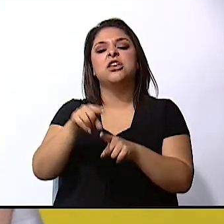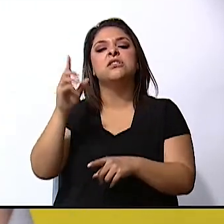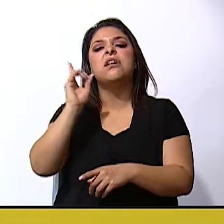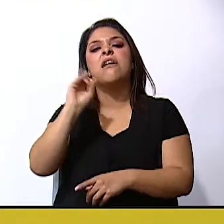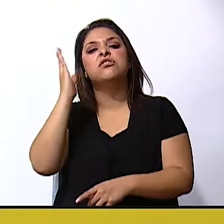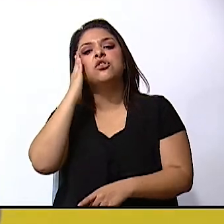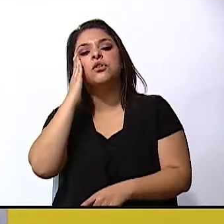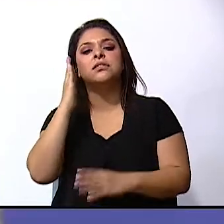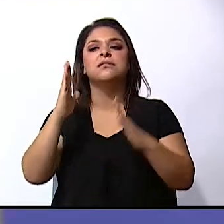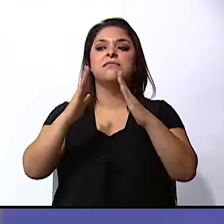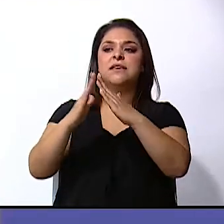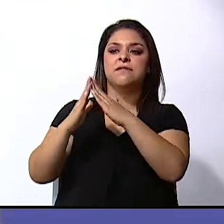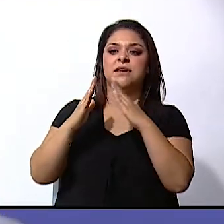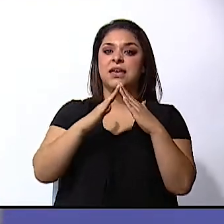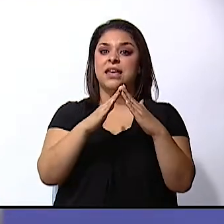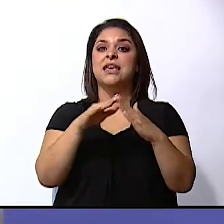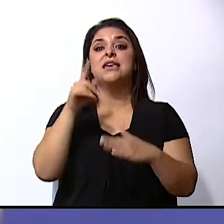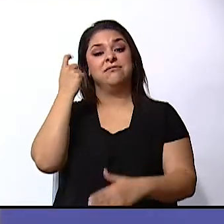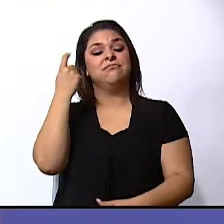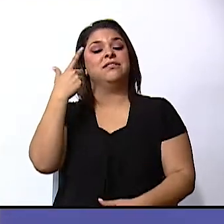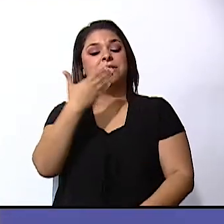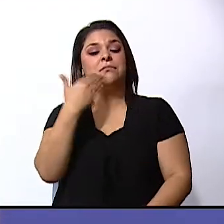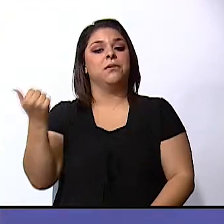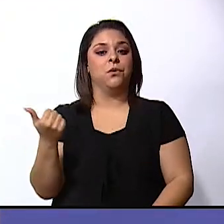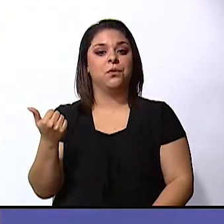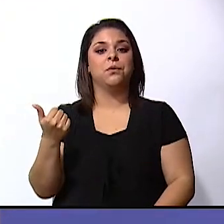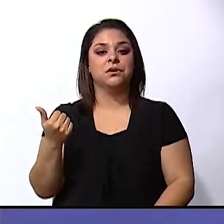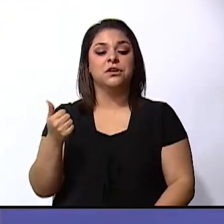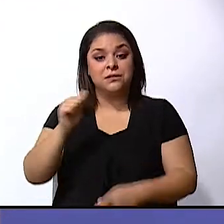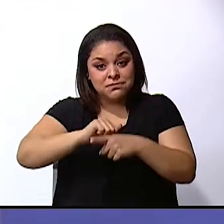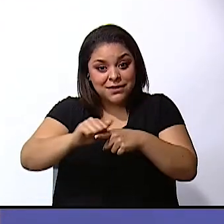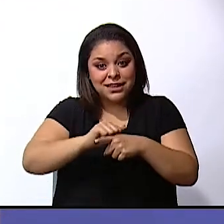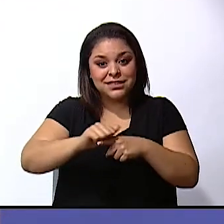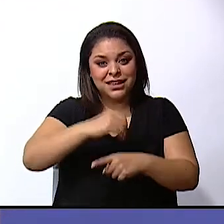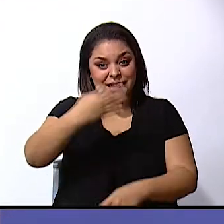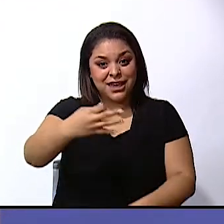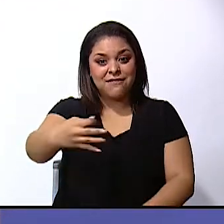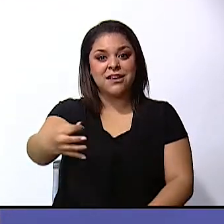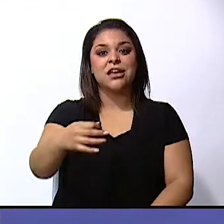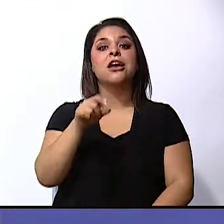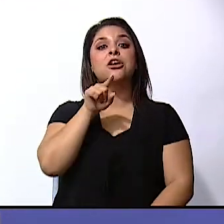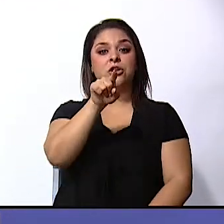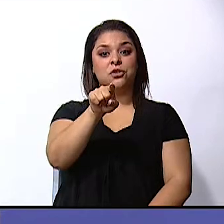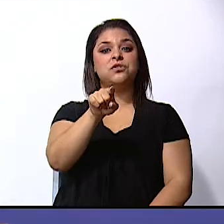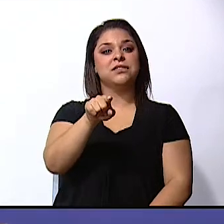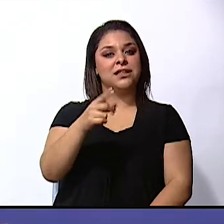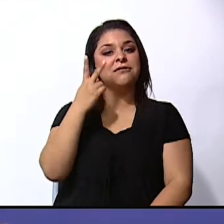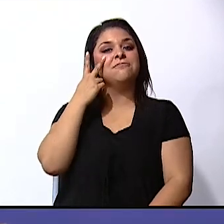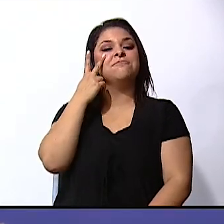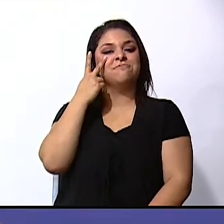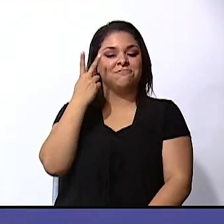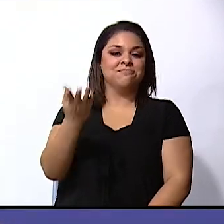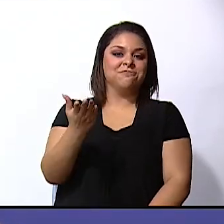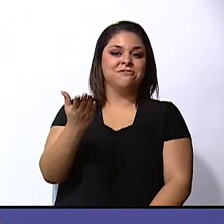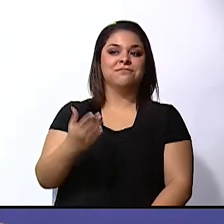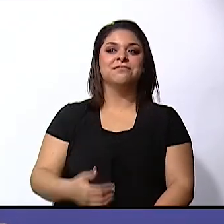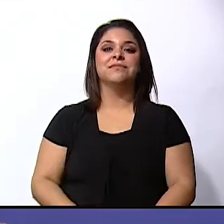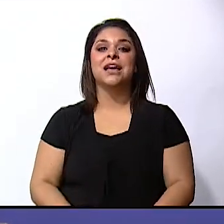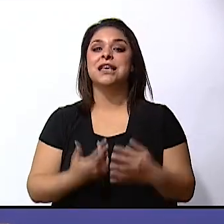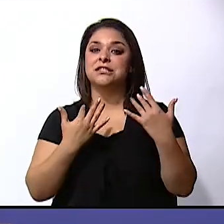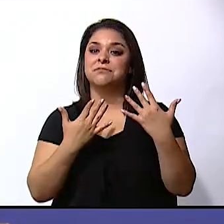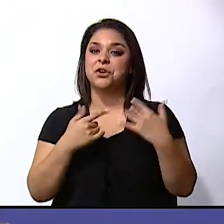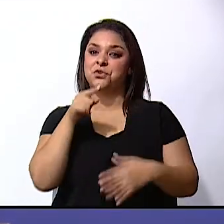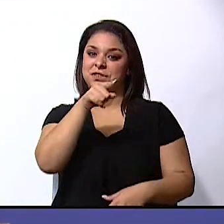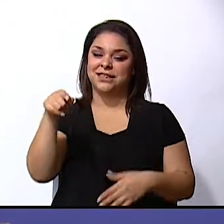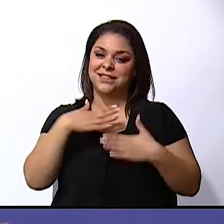thinking better so practice every day and you'll see how you are improving hope that